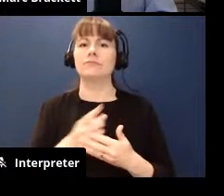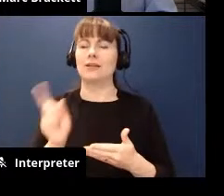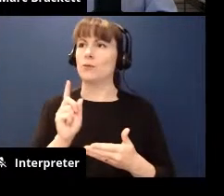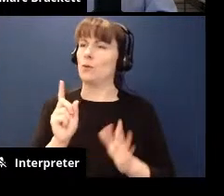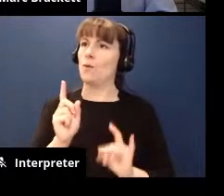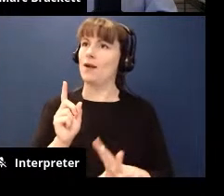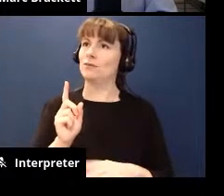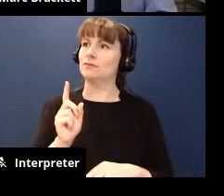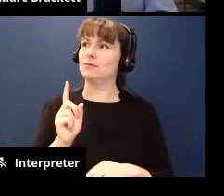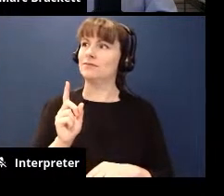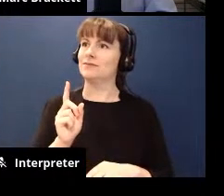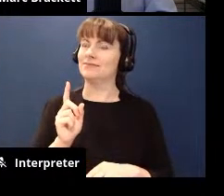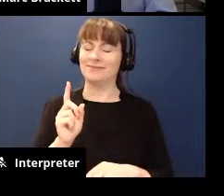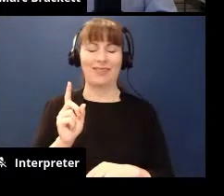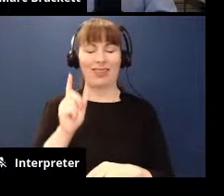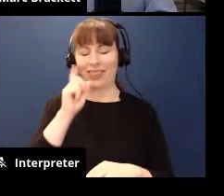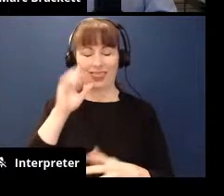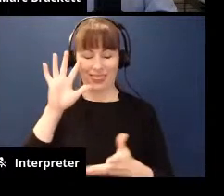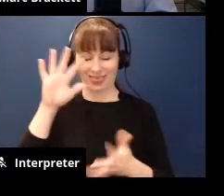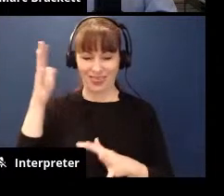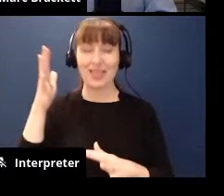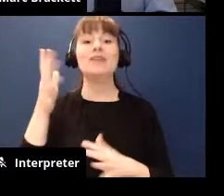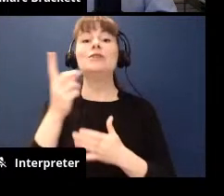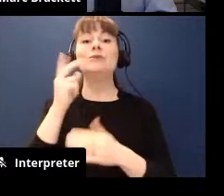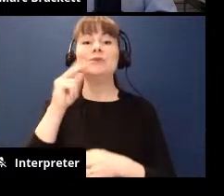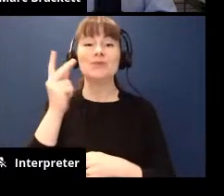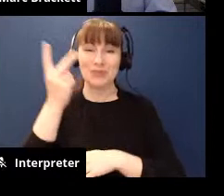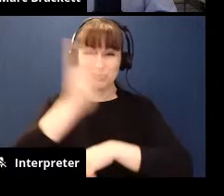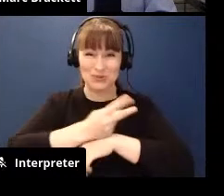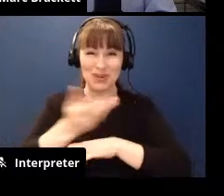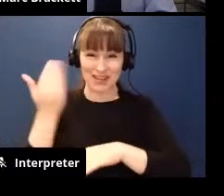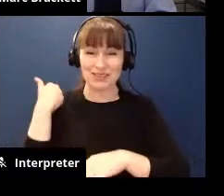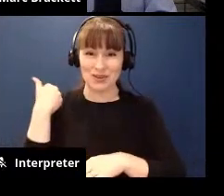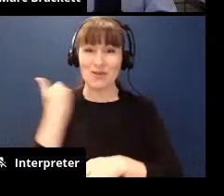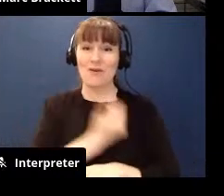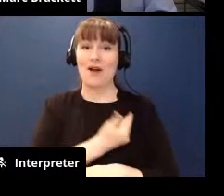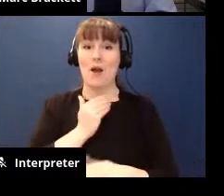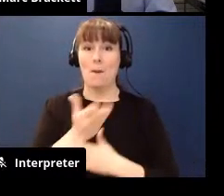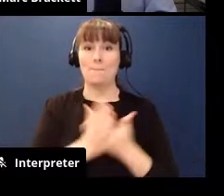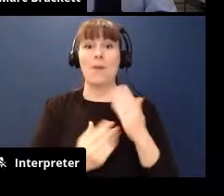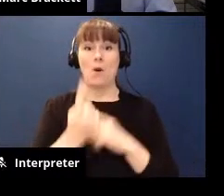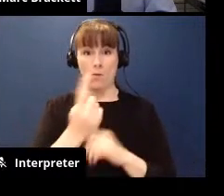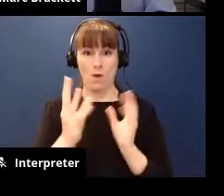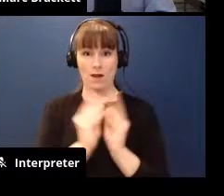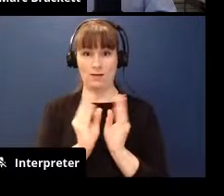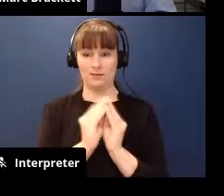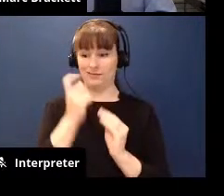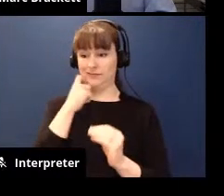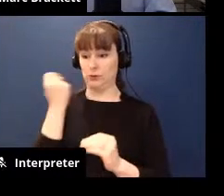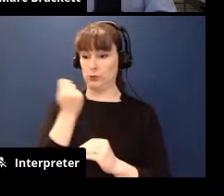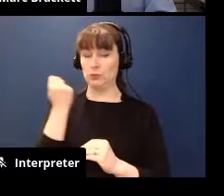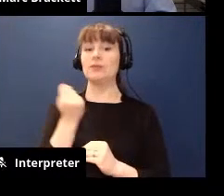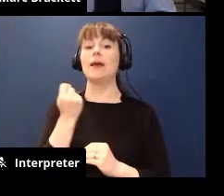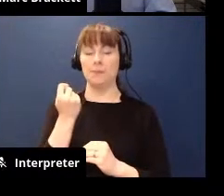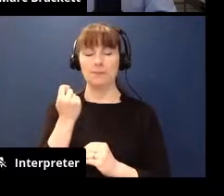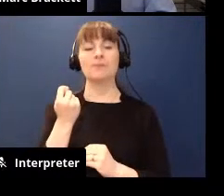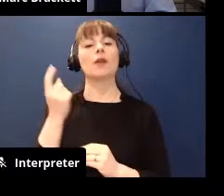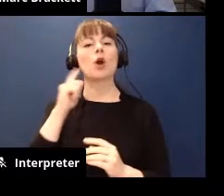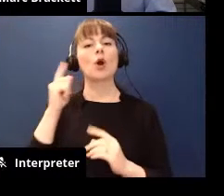i should see that's how i'll scatterbrain am in two days ago our part one of this session i heard folks asking about